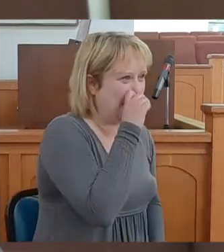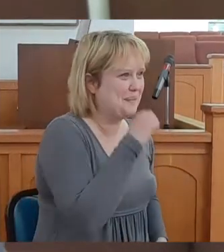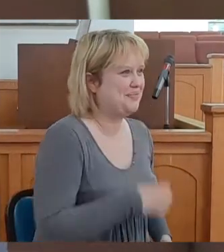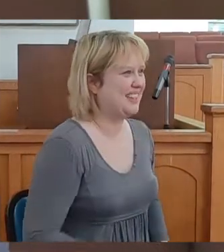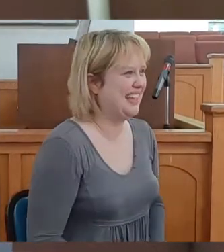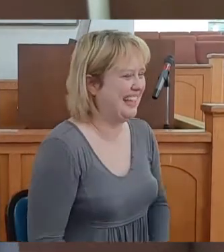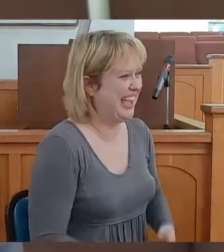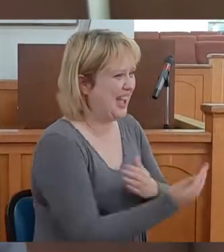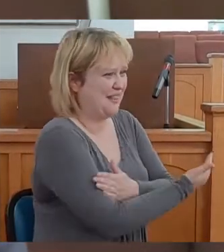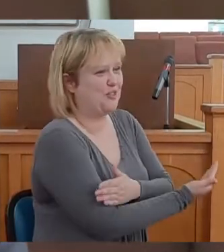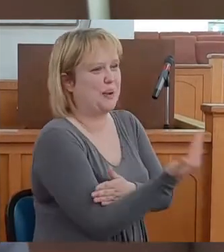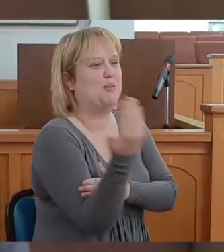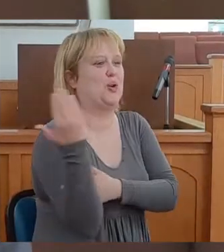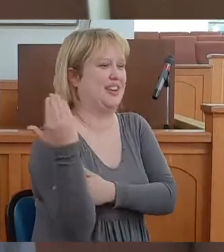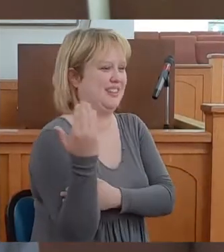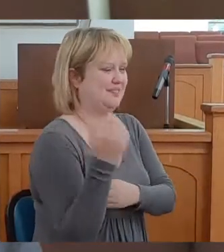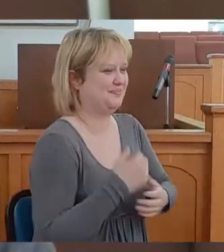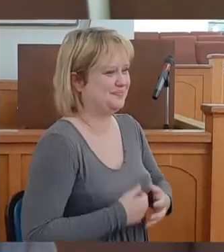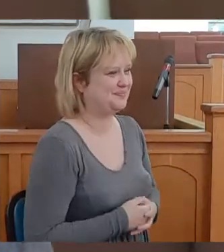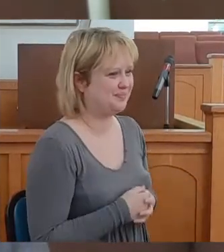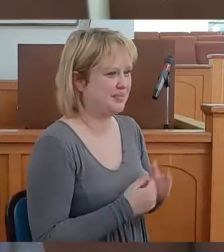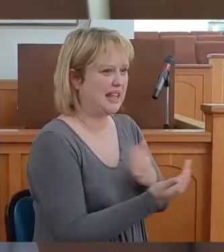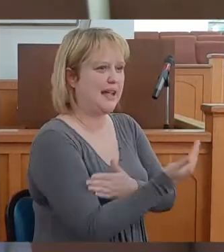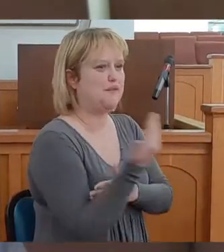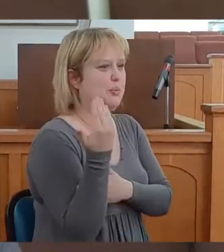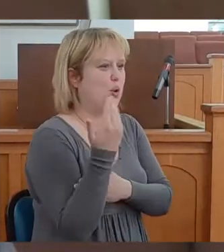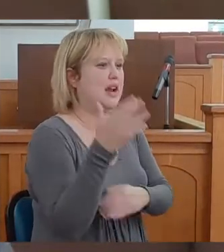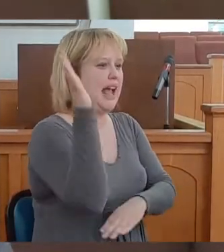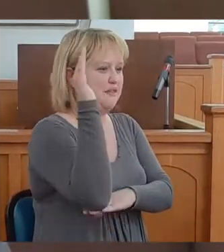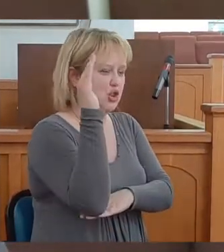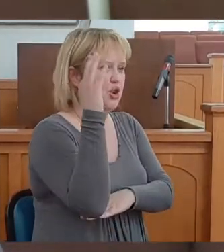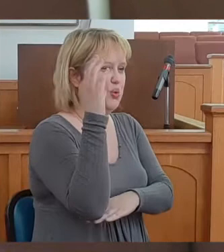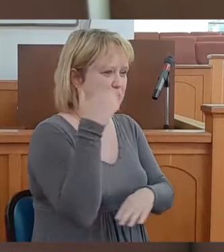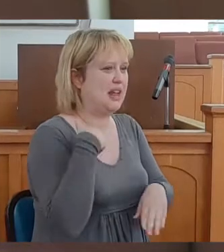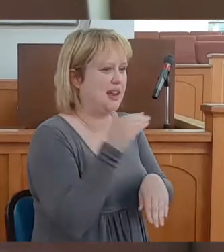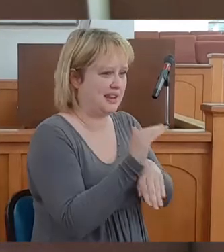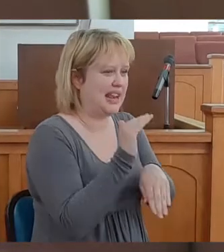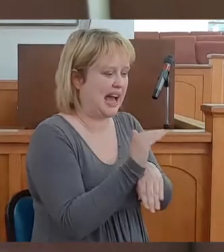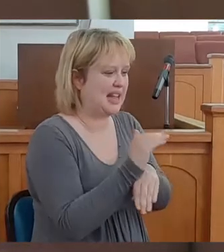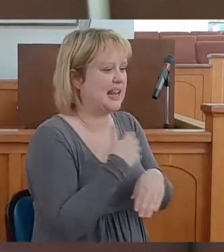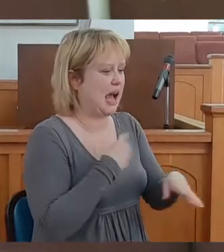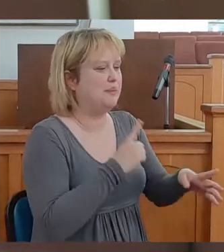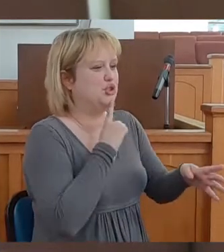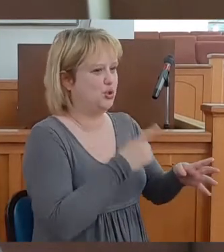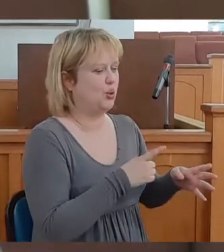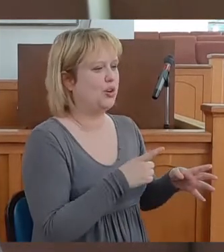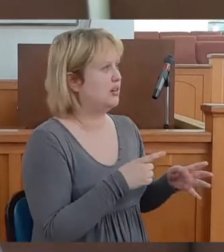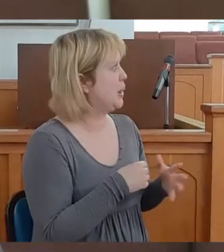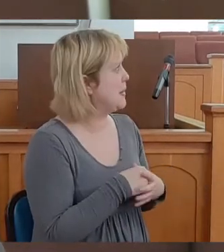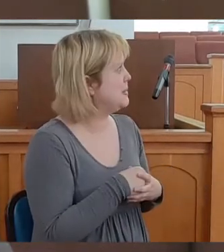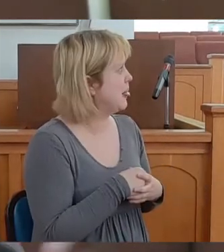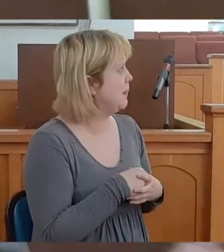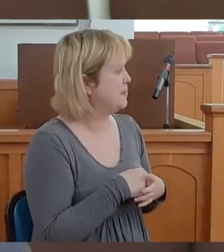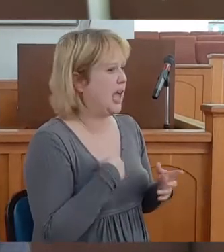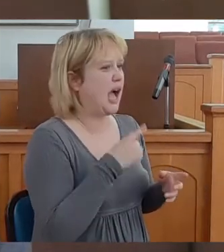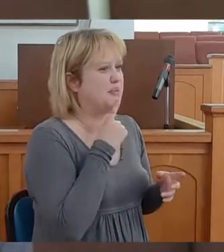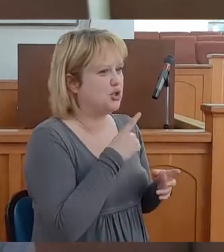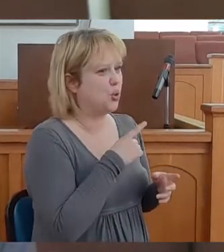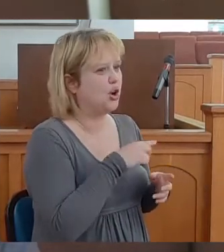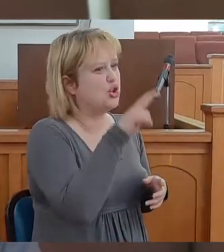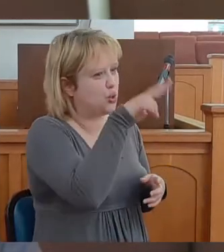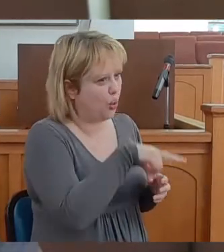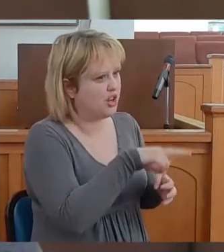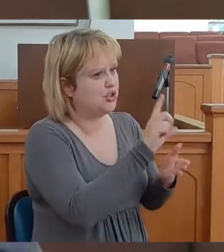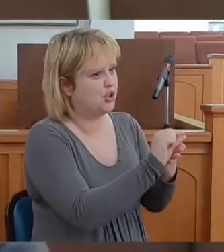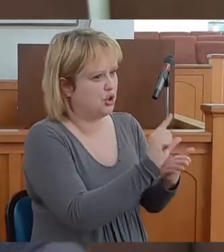Every morning afternoon and evening I'm quite sure you watch the